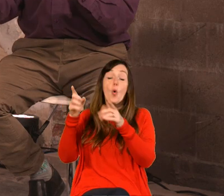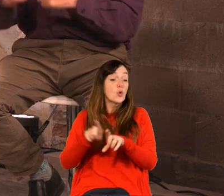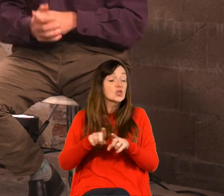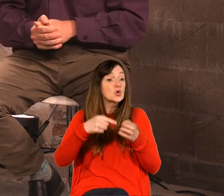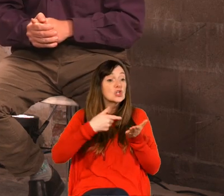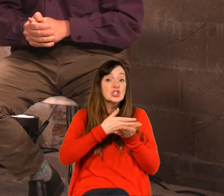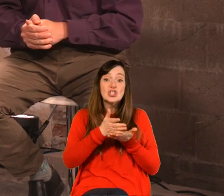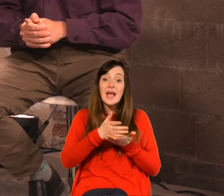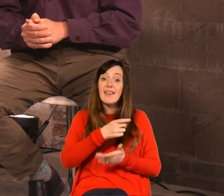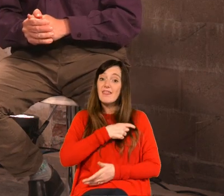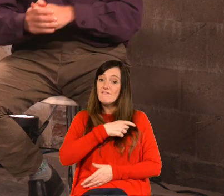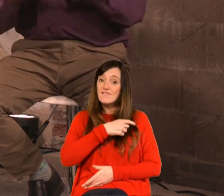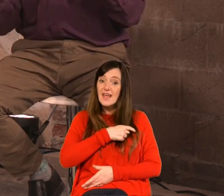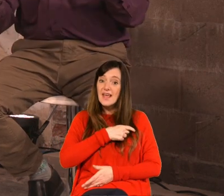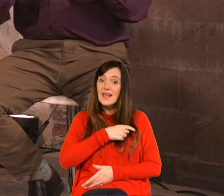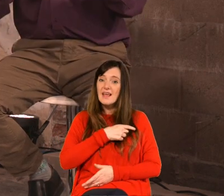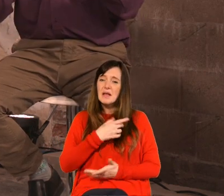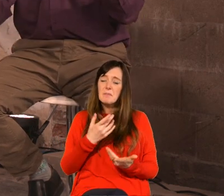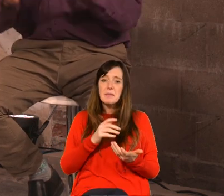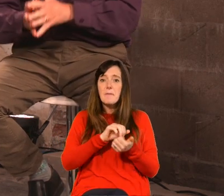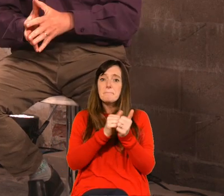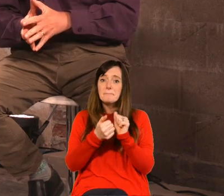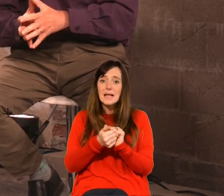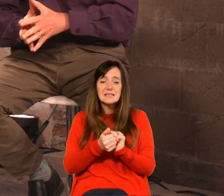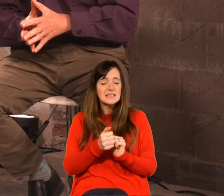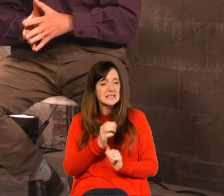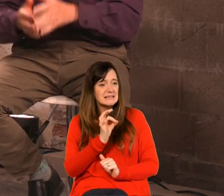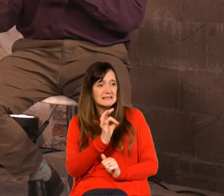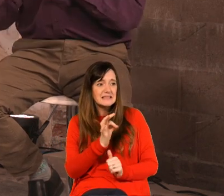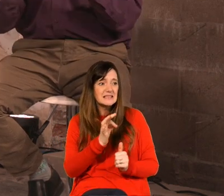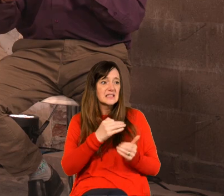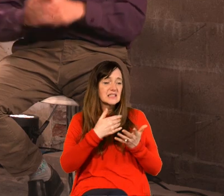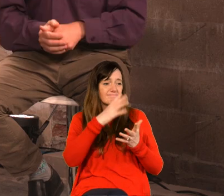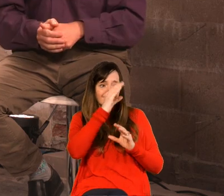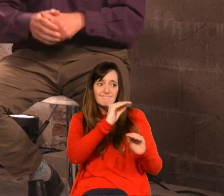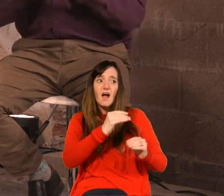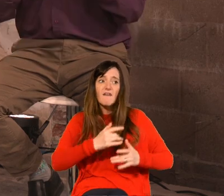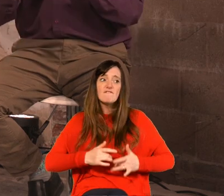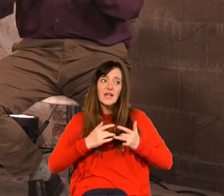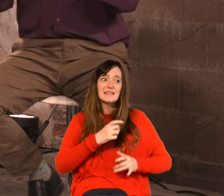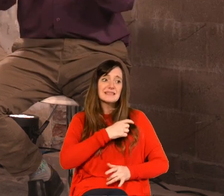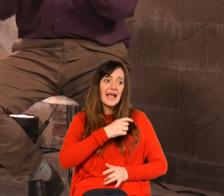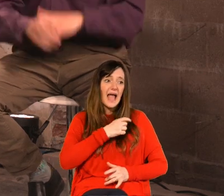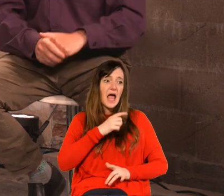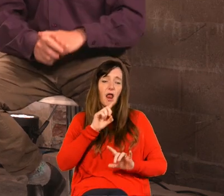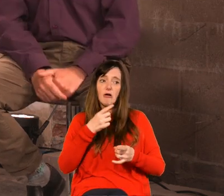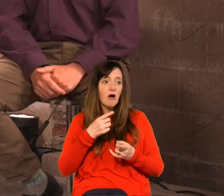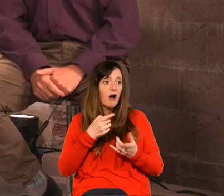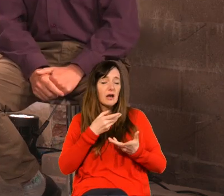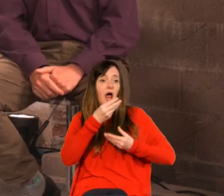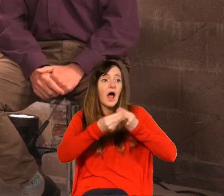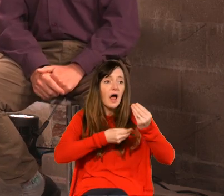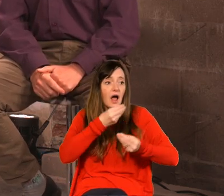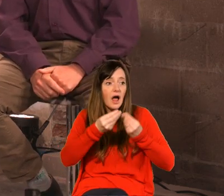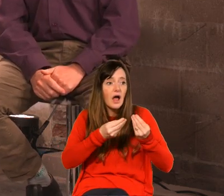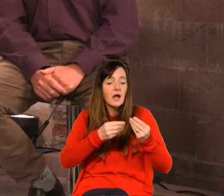a lone ranger with evangelism find a buddy that you can share your fears with pray that through encourage one another but then put into practice some of the